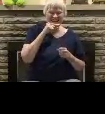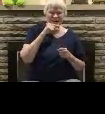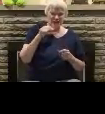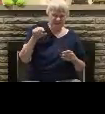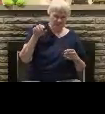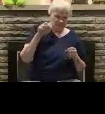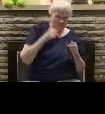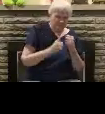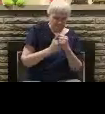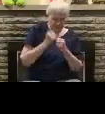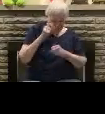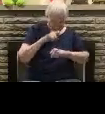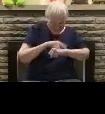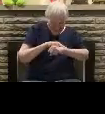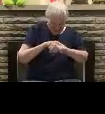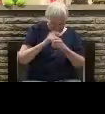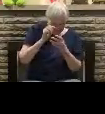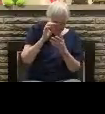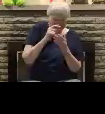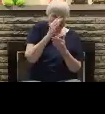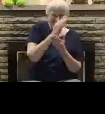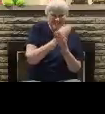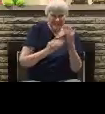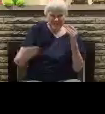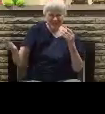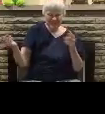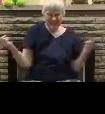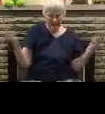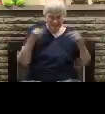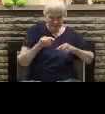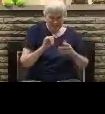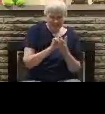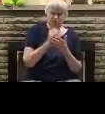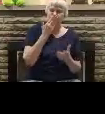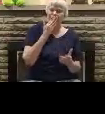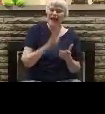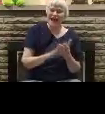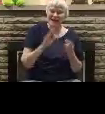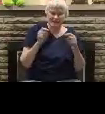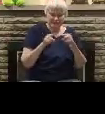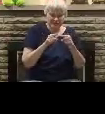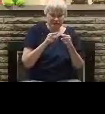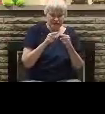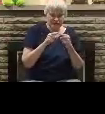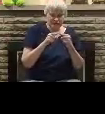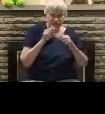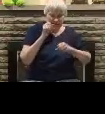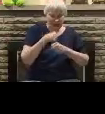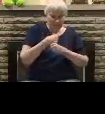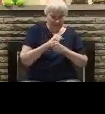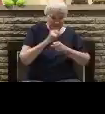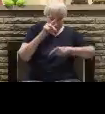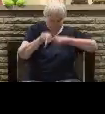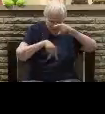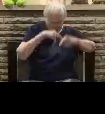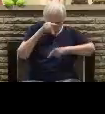abused as children or something traumatic happened, and that's what turned them into this whole thing. But there are some times where a boy would